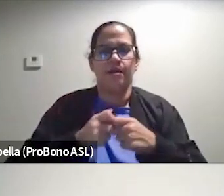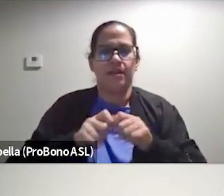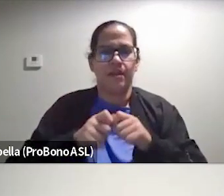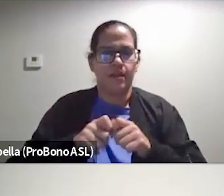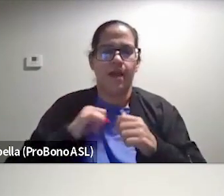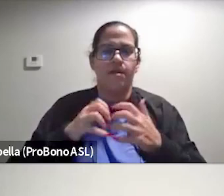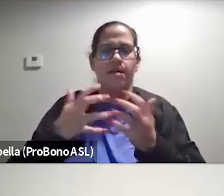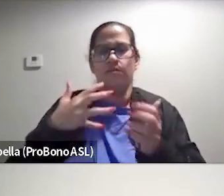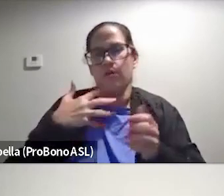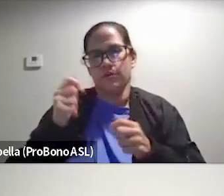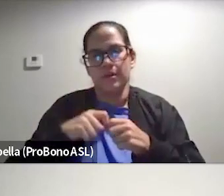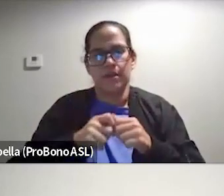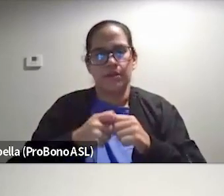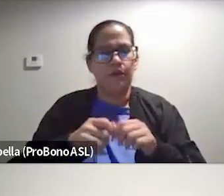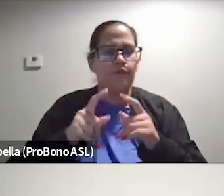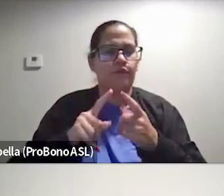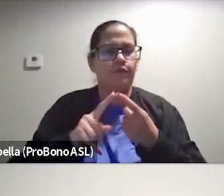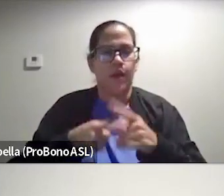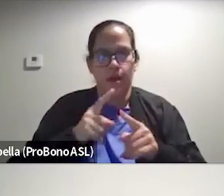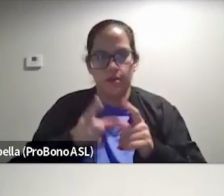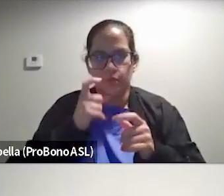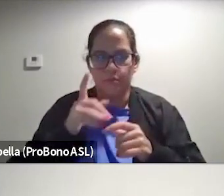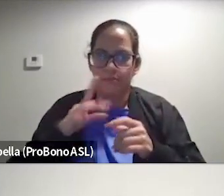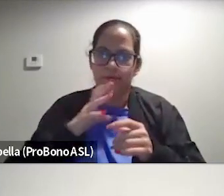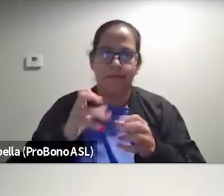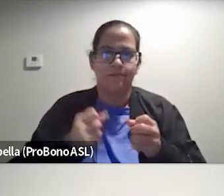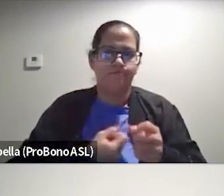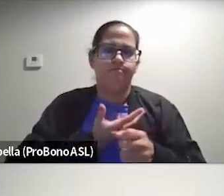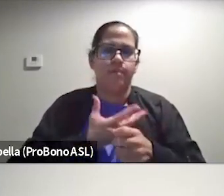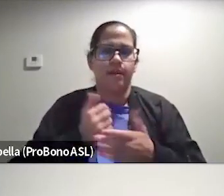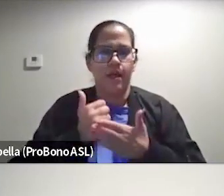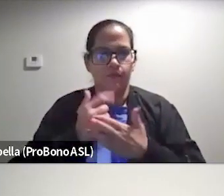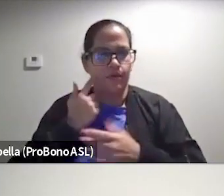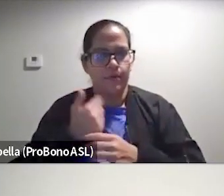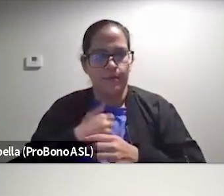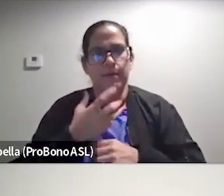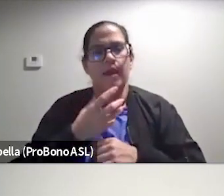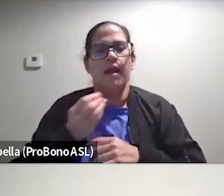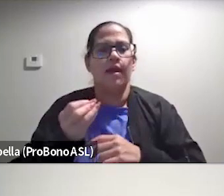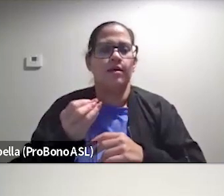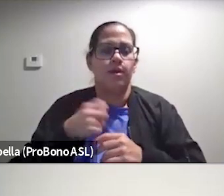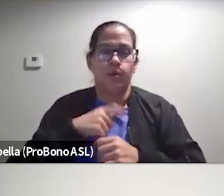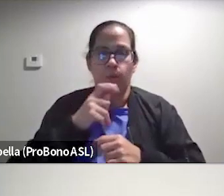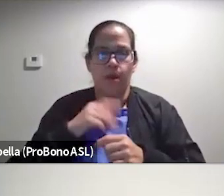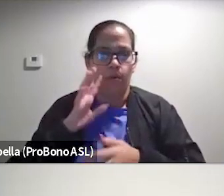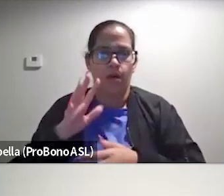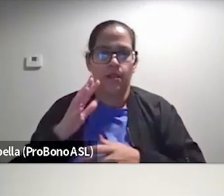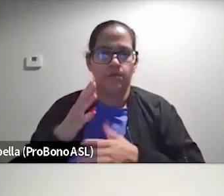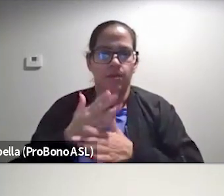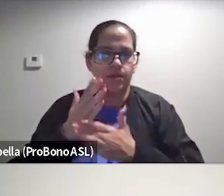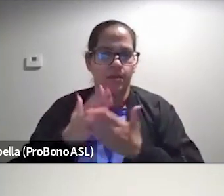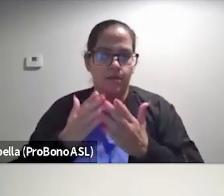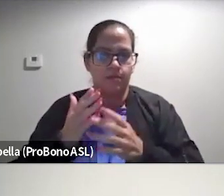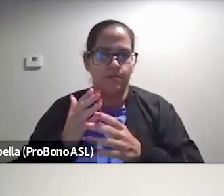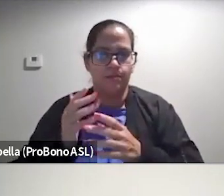know, knitter friends who, uh, who have been really inspirational and helpful for me and who I hope I also have shared some wisdom